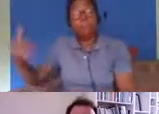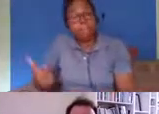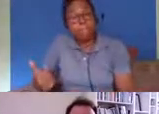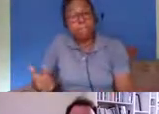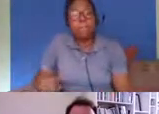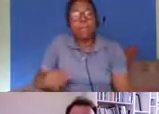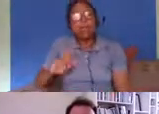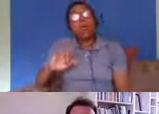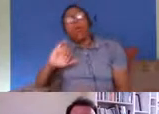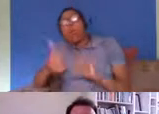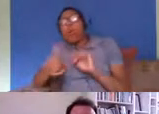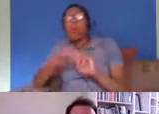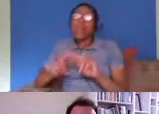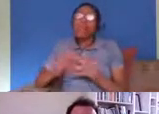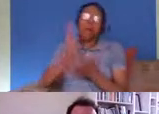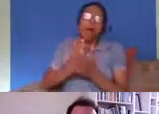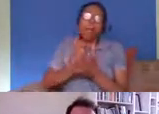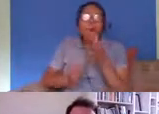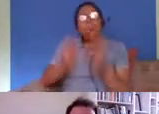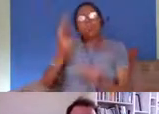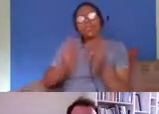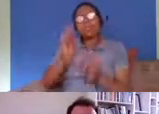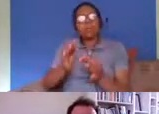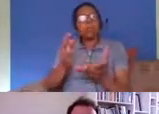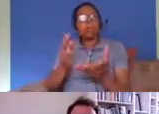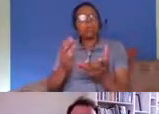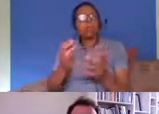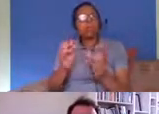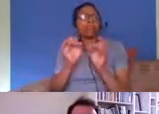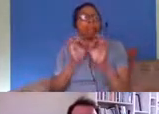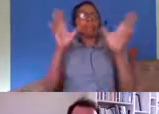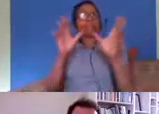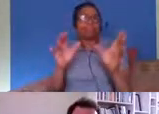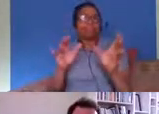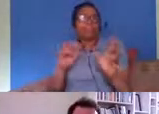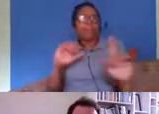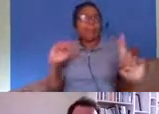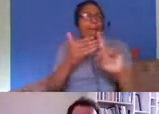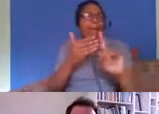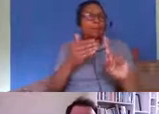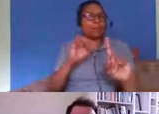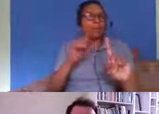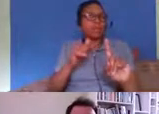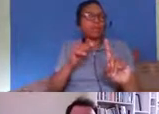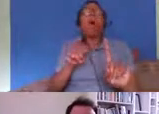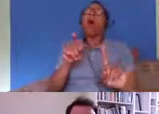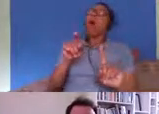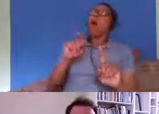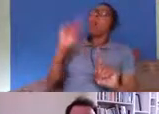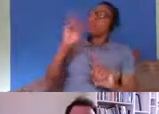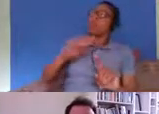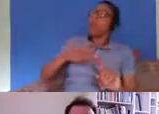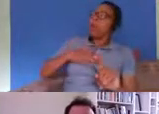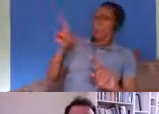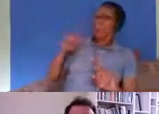a political stunt and it was actually aimed at a certain type of voter is is open to uh open to question um